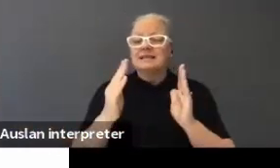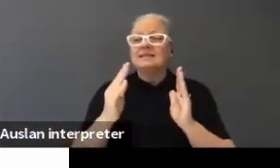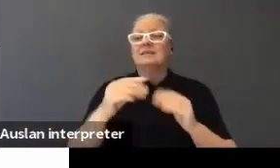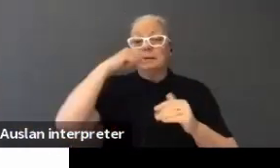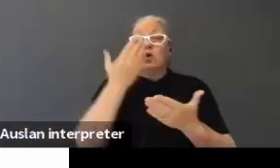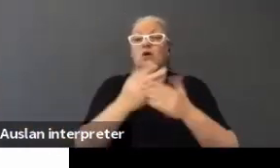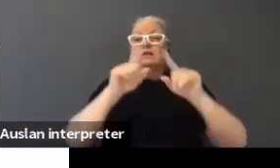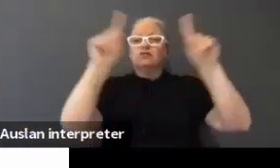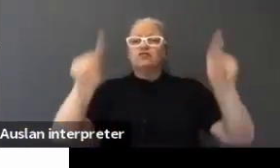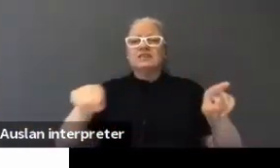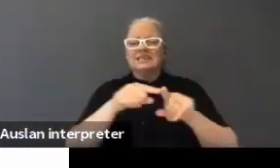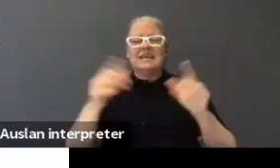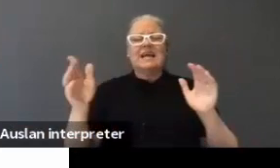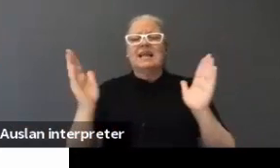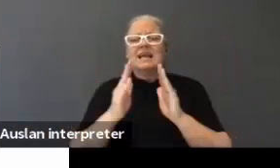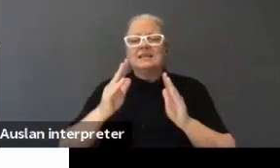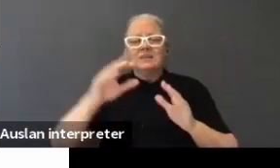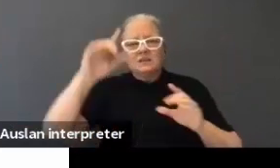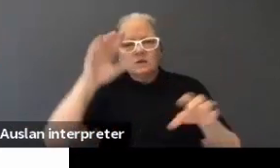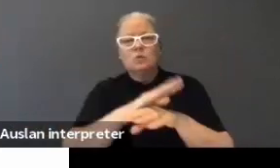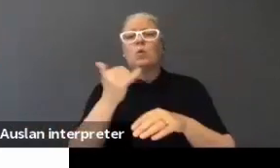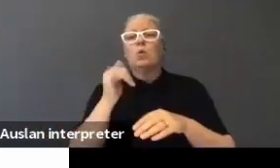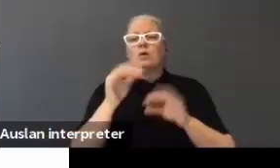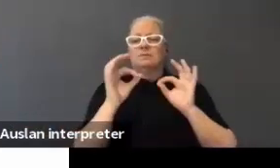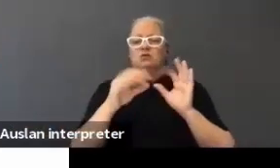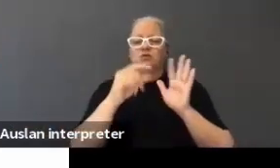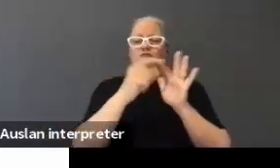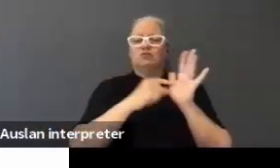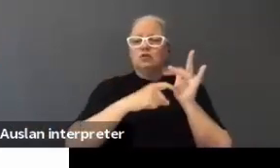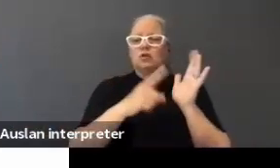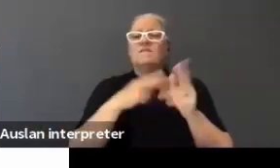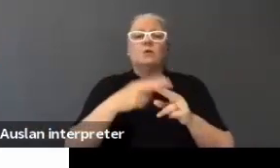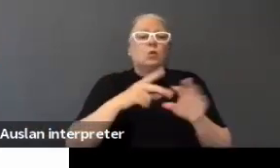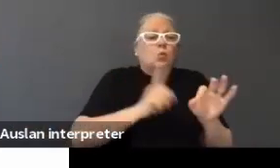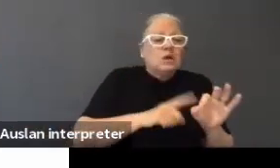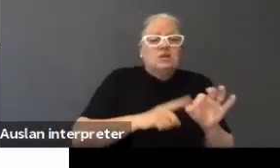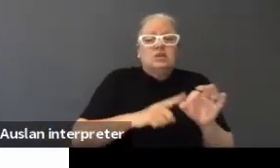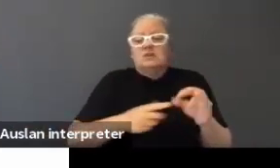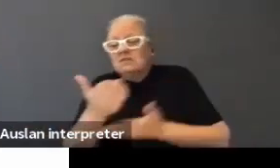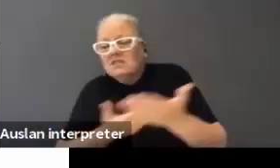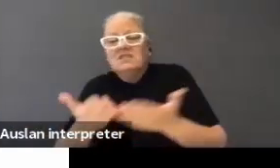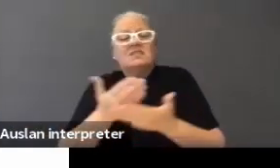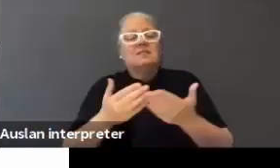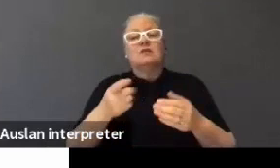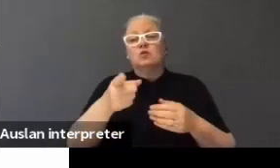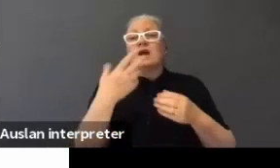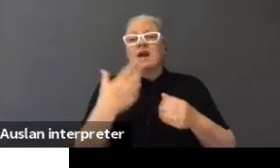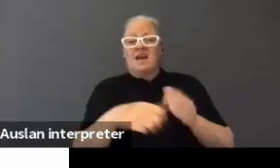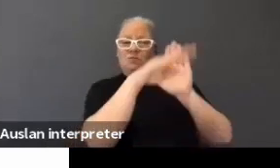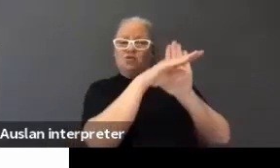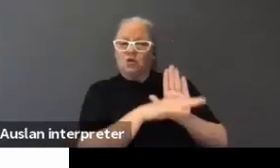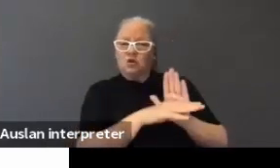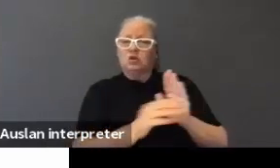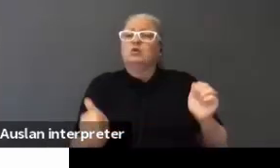time. Establish protocols for chat, questions, discussions. Make those protocols work for the whole